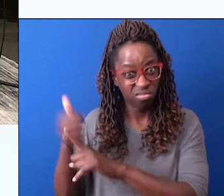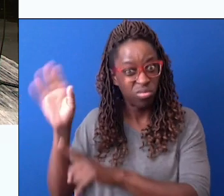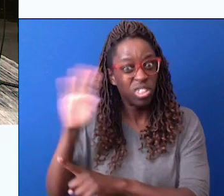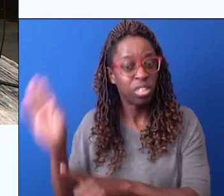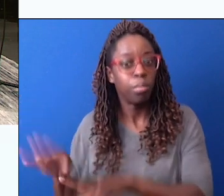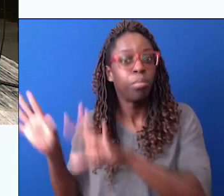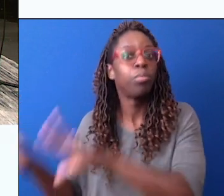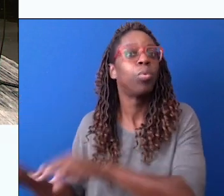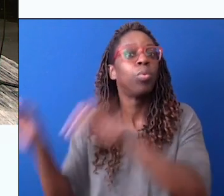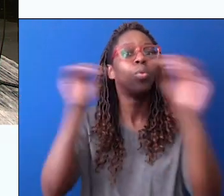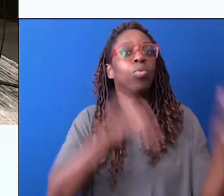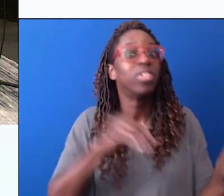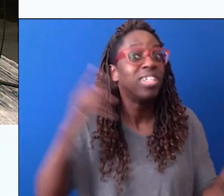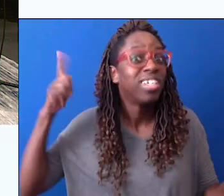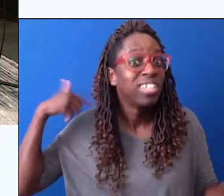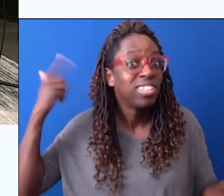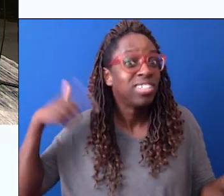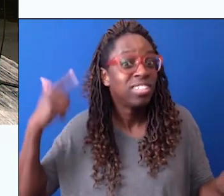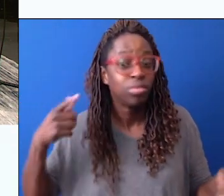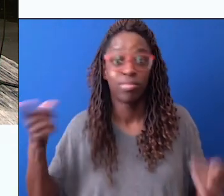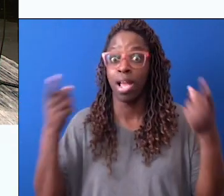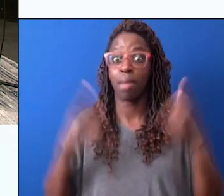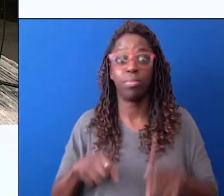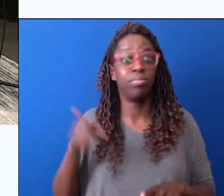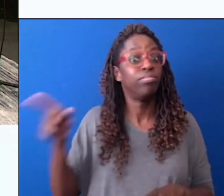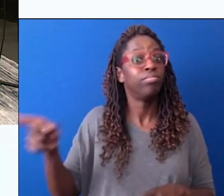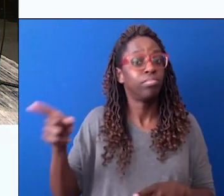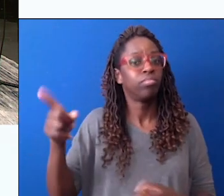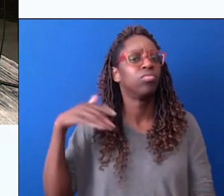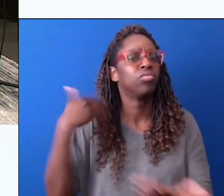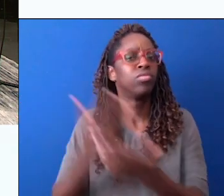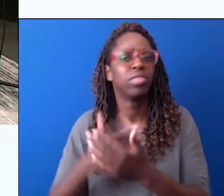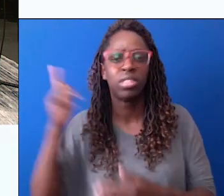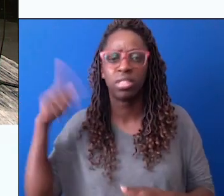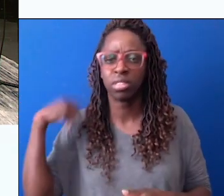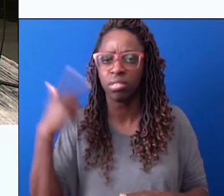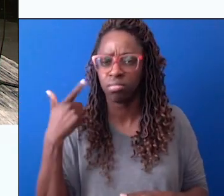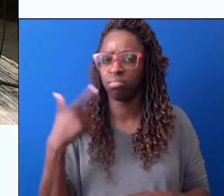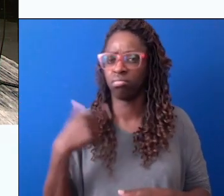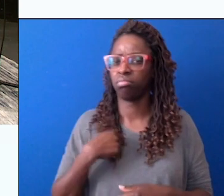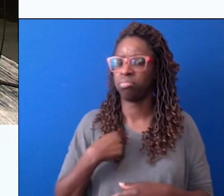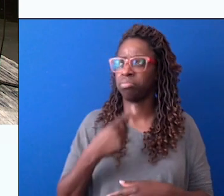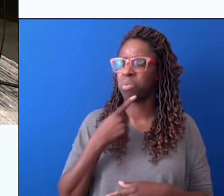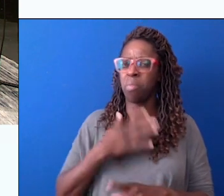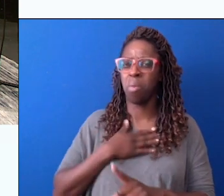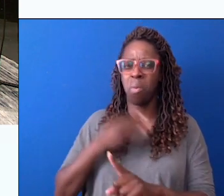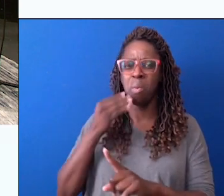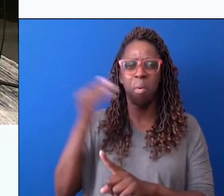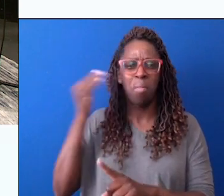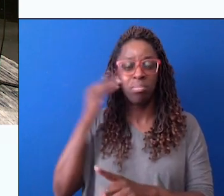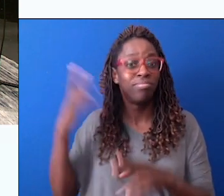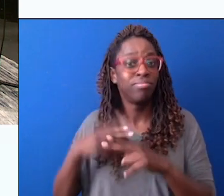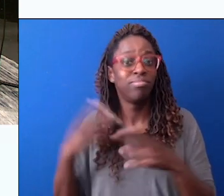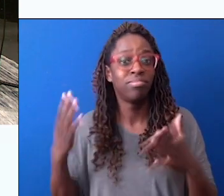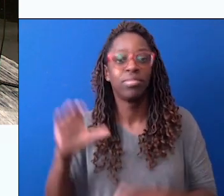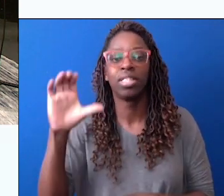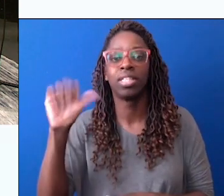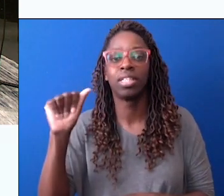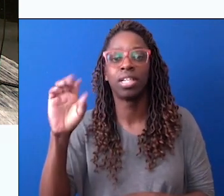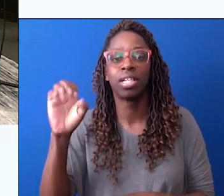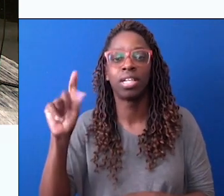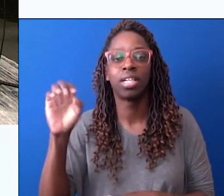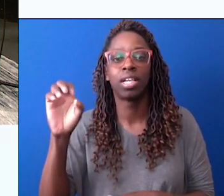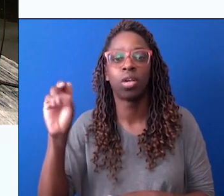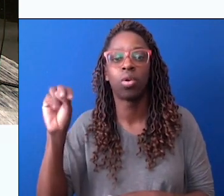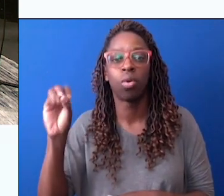Brazil, and he moved to London. And when he got there, he was a little bit, a little bit sad. He a little bit missed his